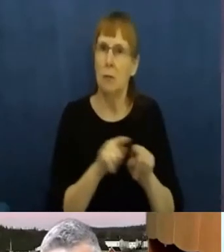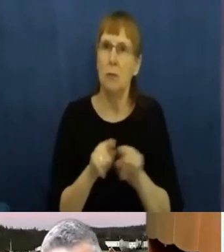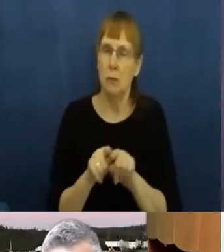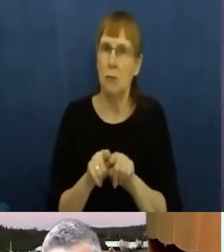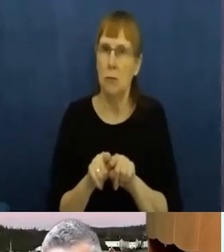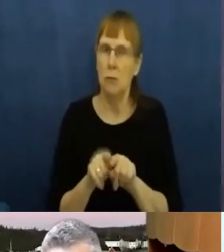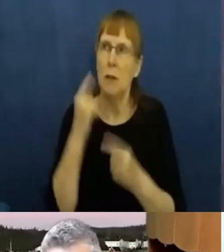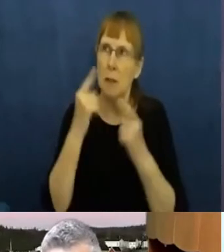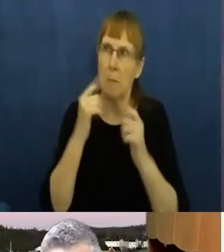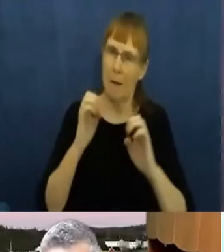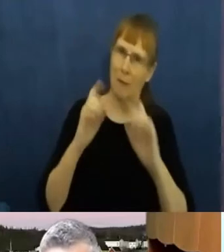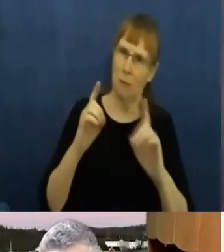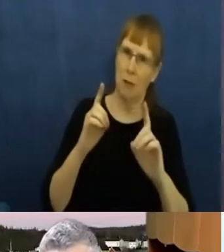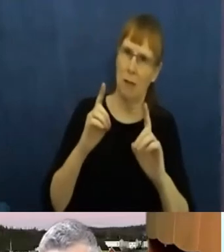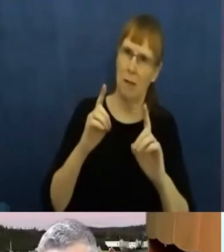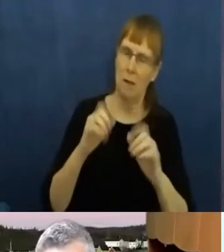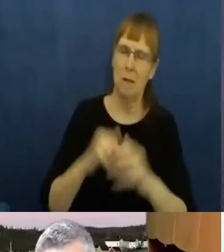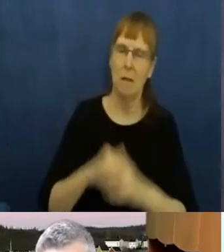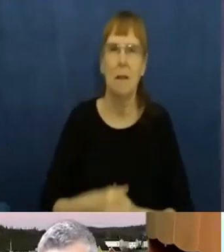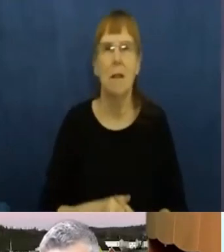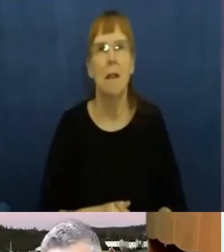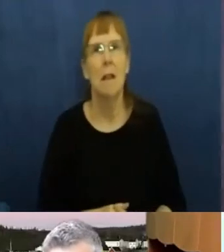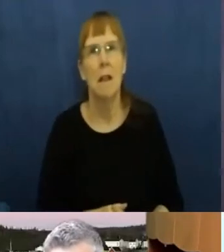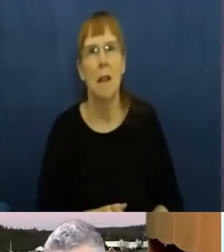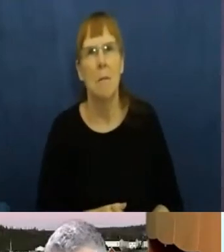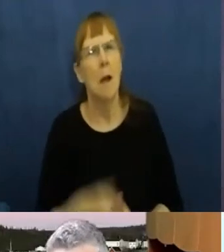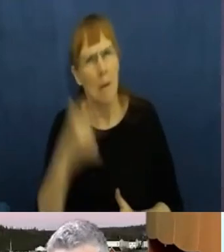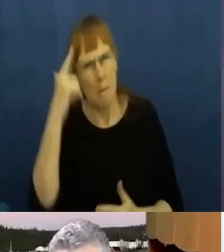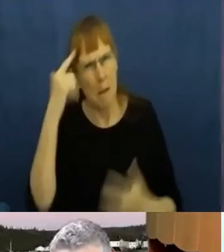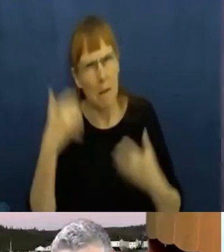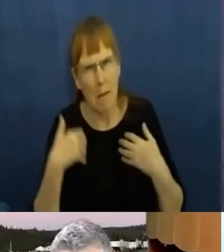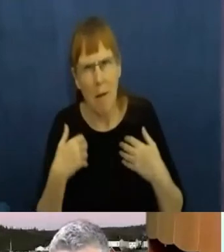education, but also mental health and wellness for sure.